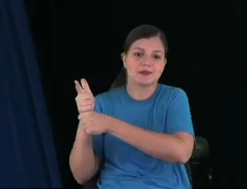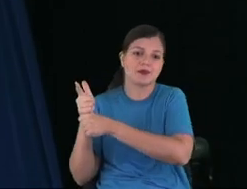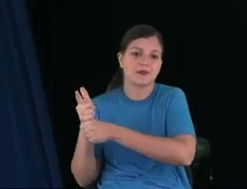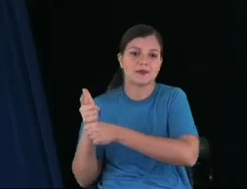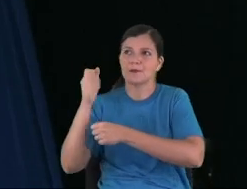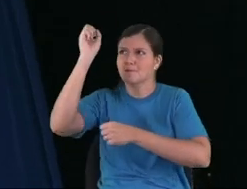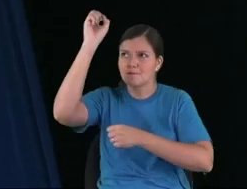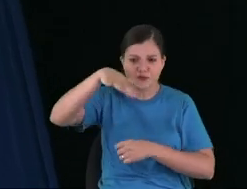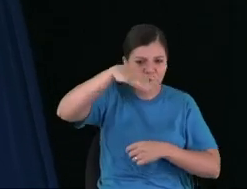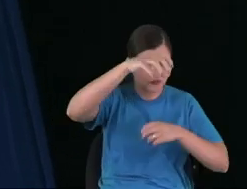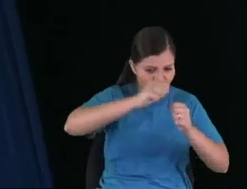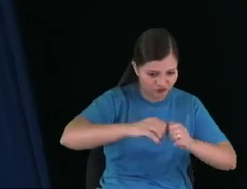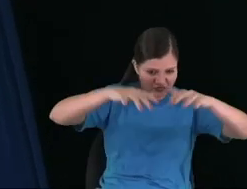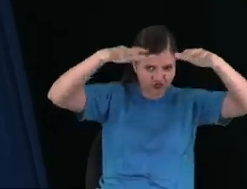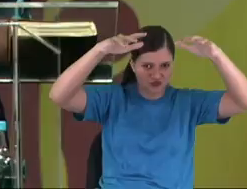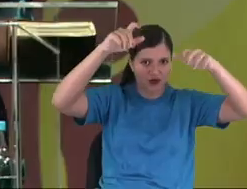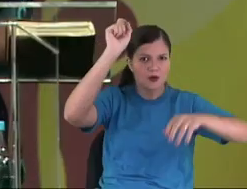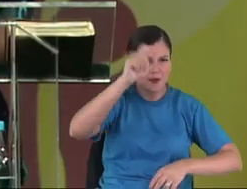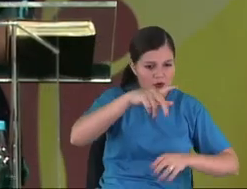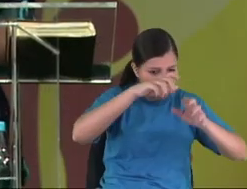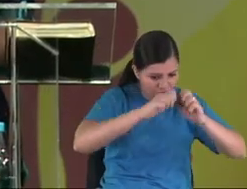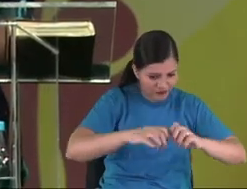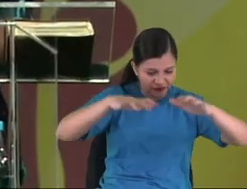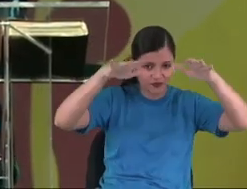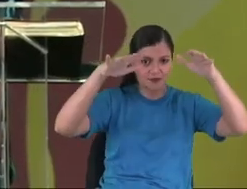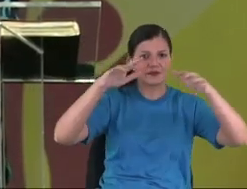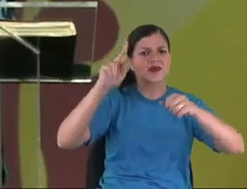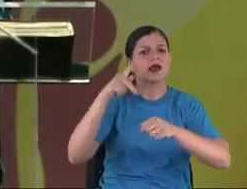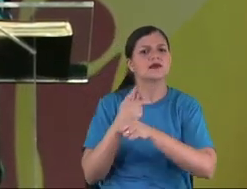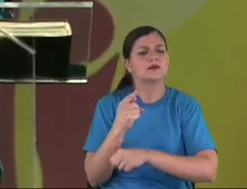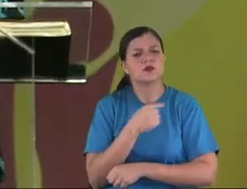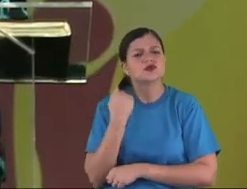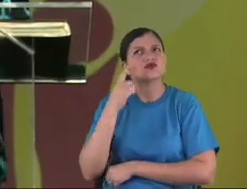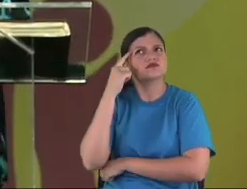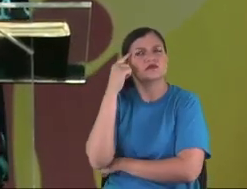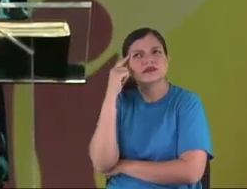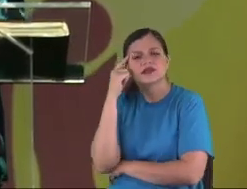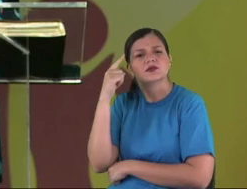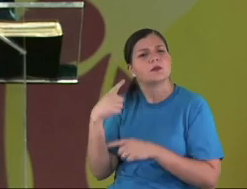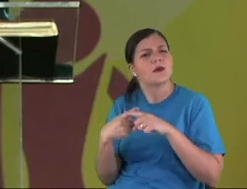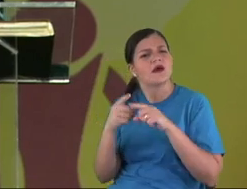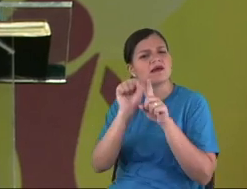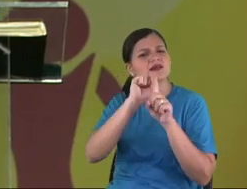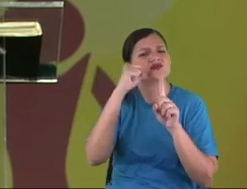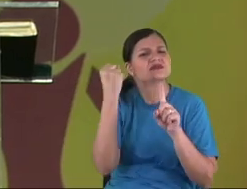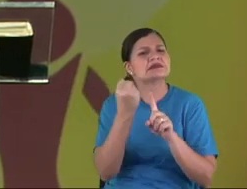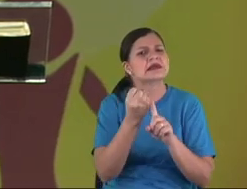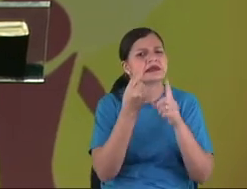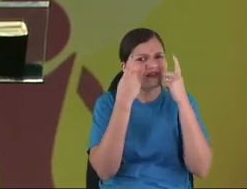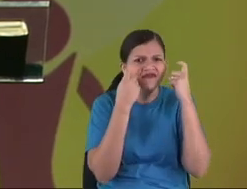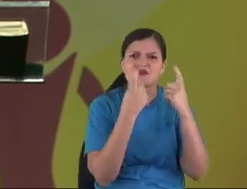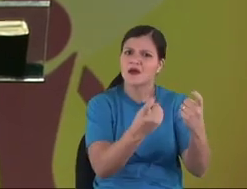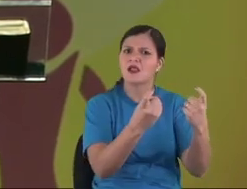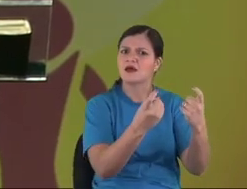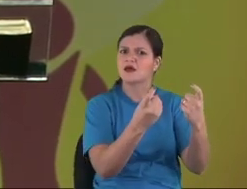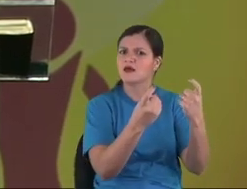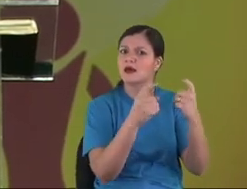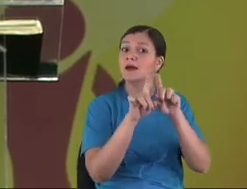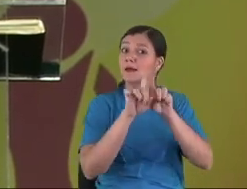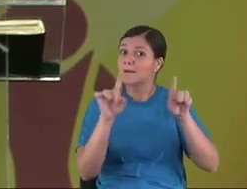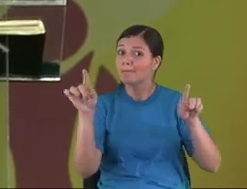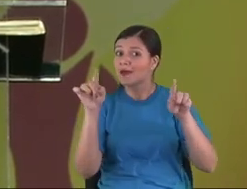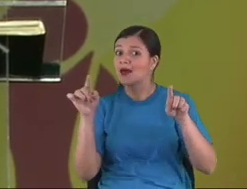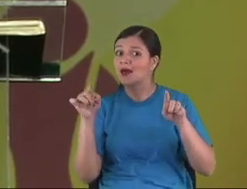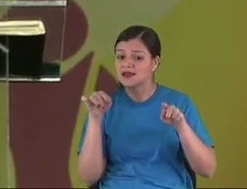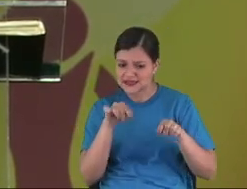take bombs. Why a society is so violent? The media knows it. Because that trains